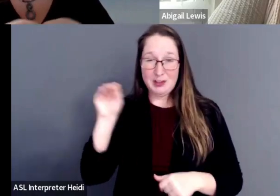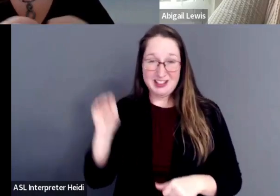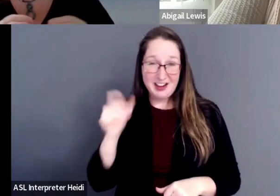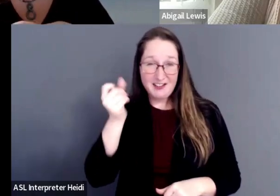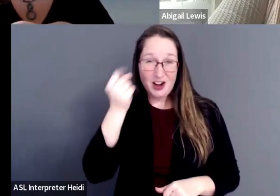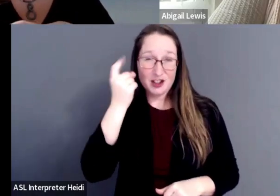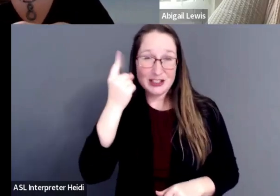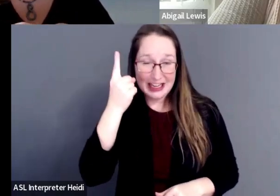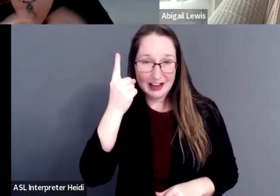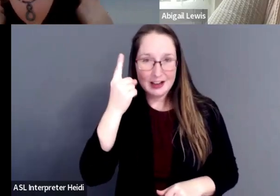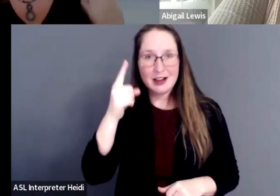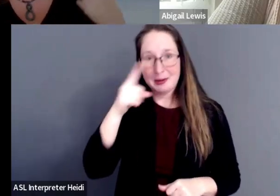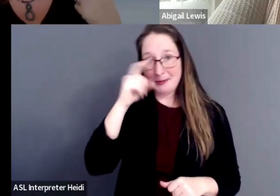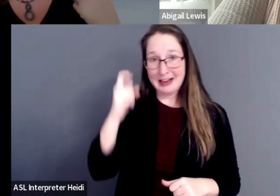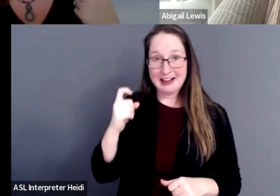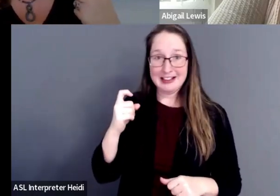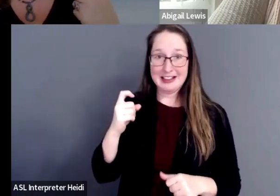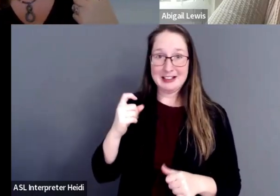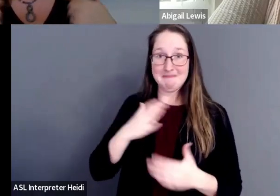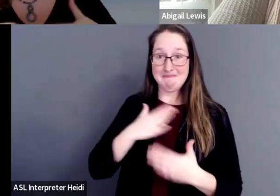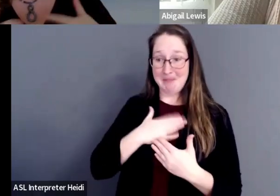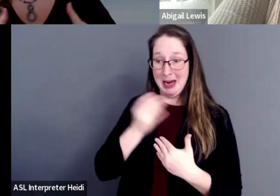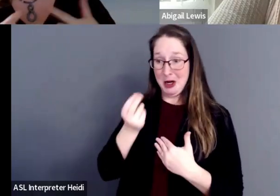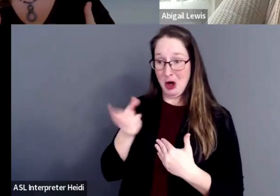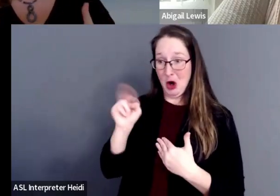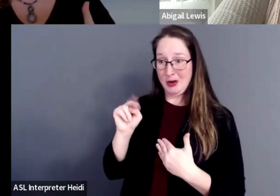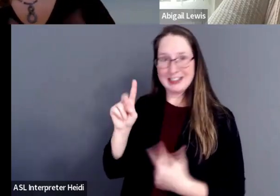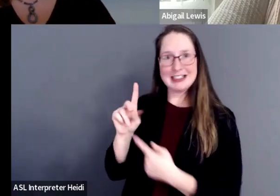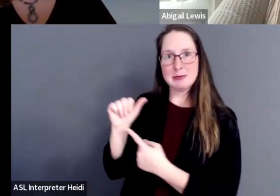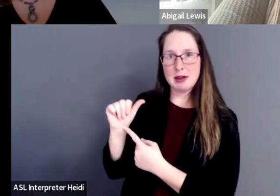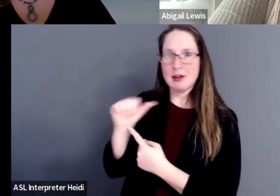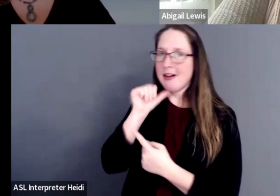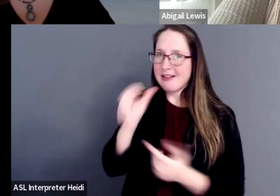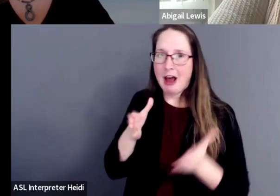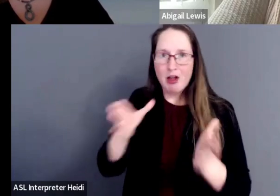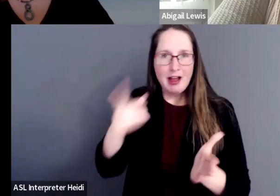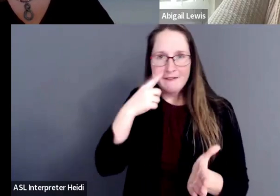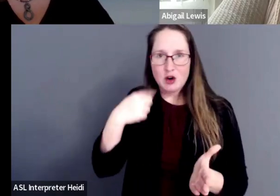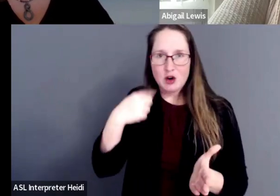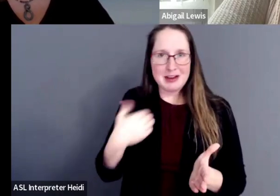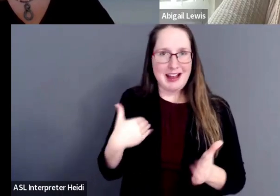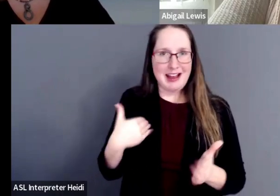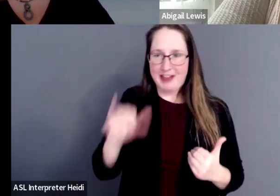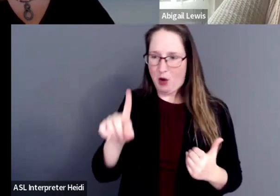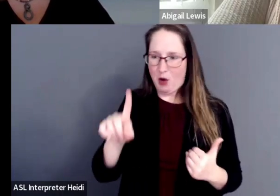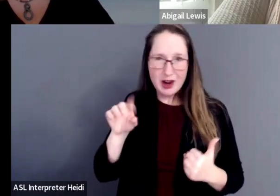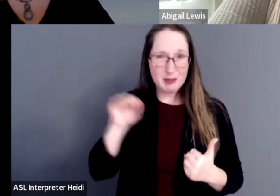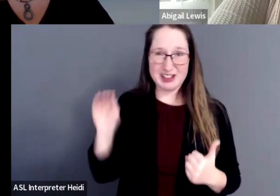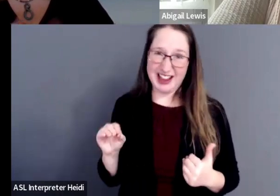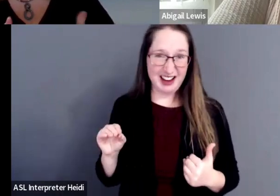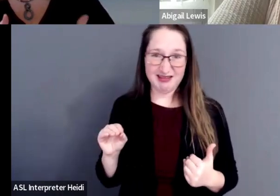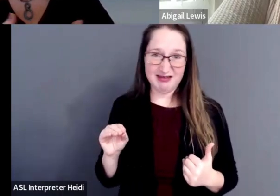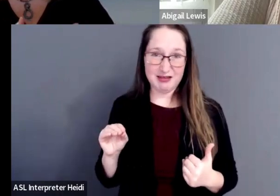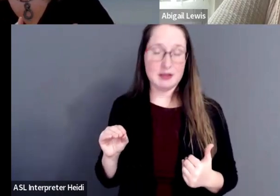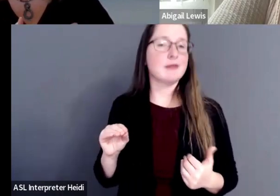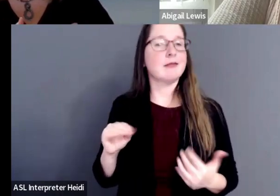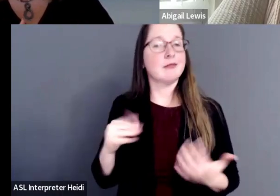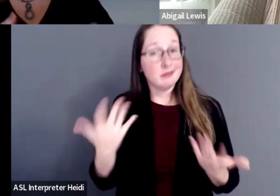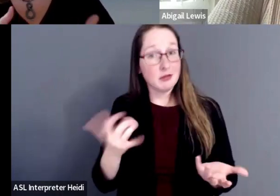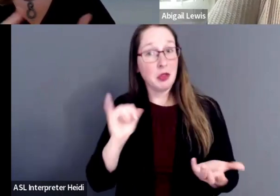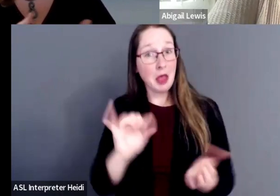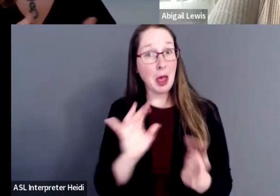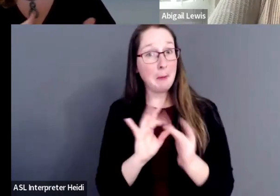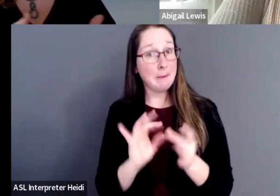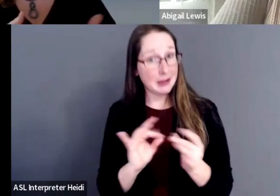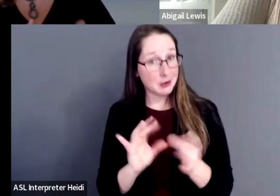because my own disability does not allow me to have that 100%. So with that being said,